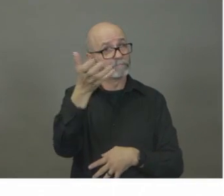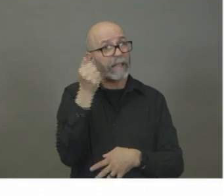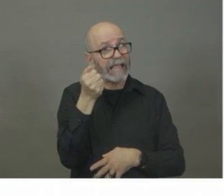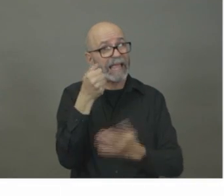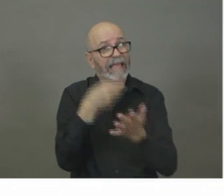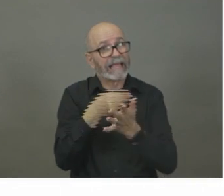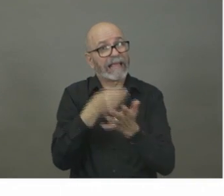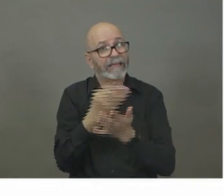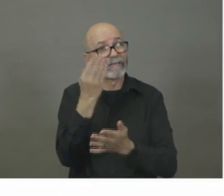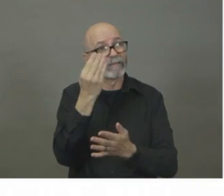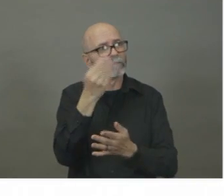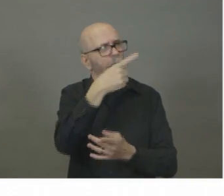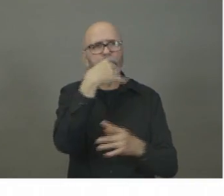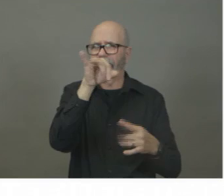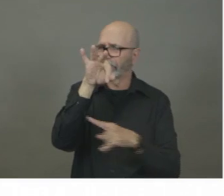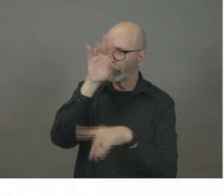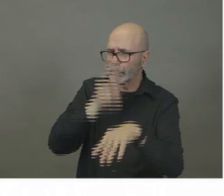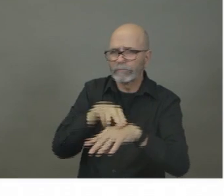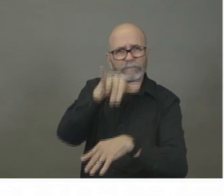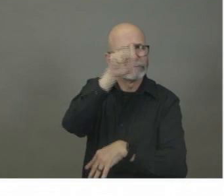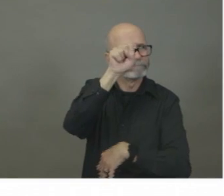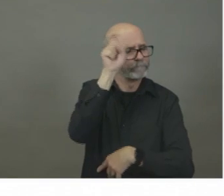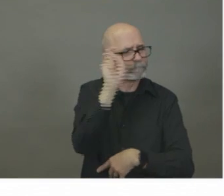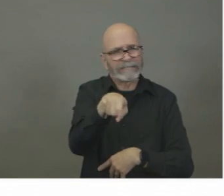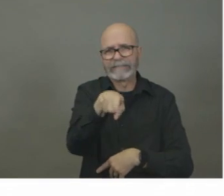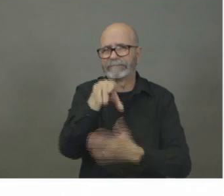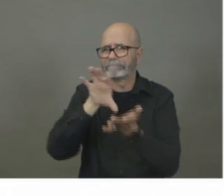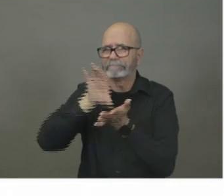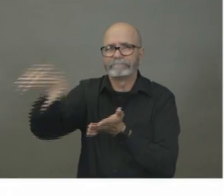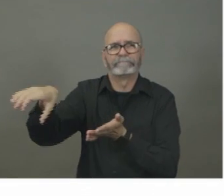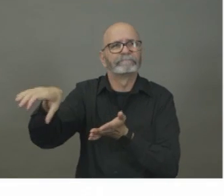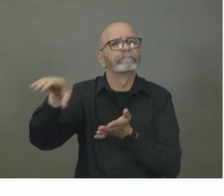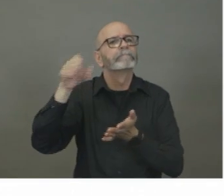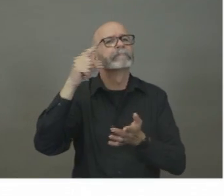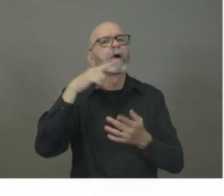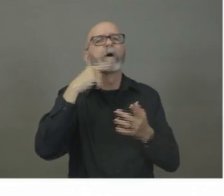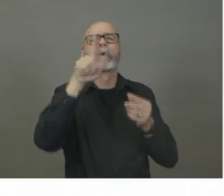um, are they using N95 masks in hospitals?